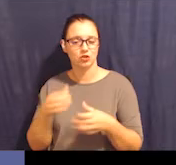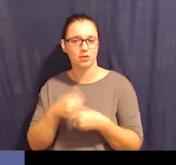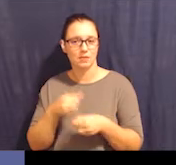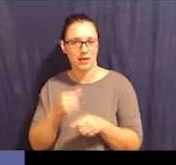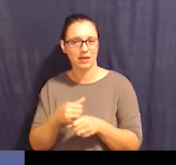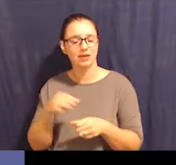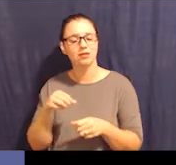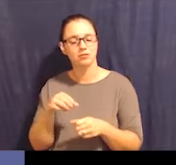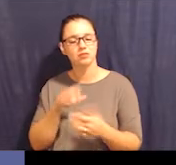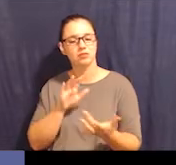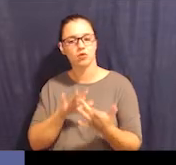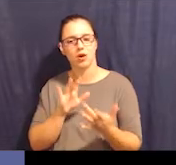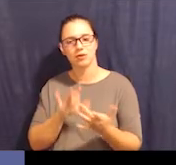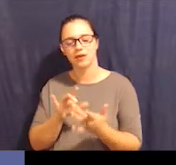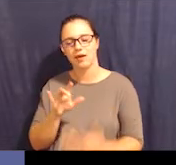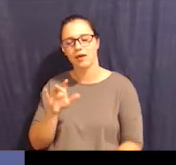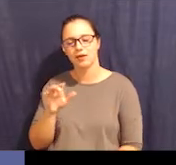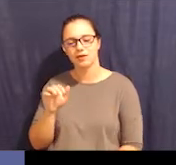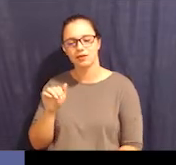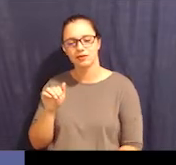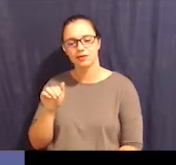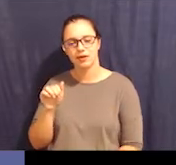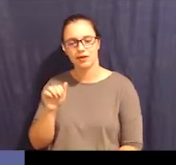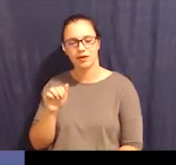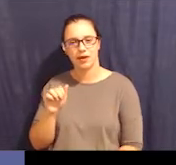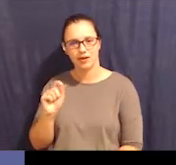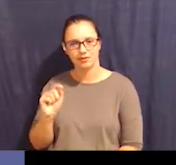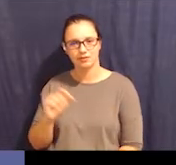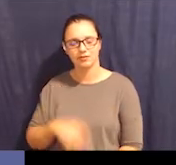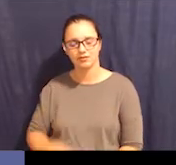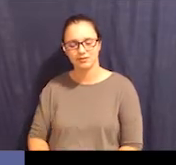-making in contact at...